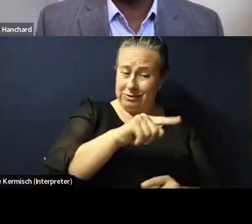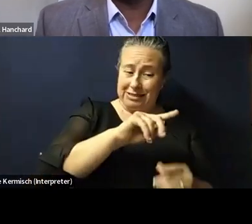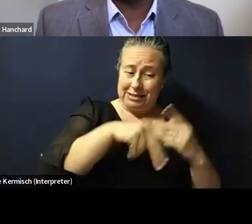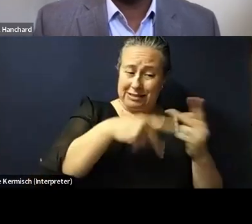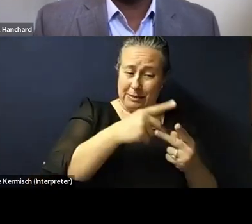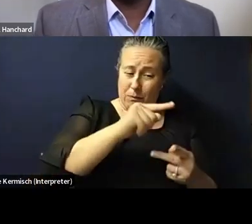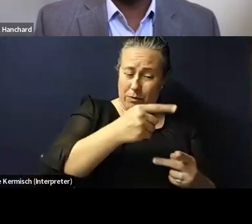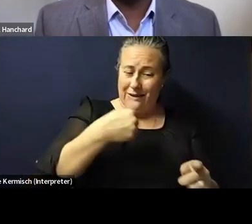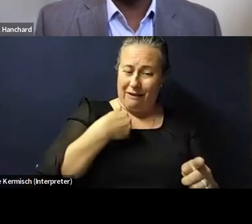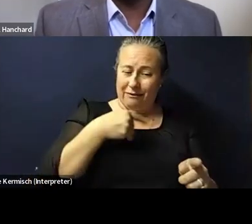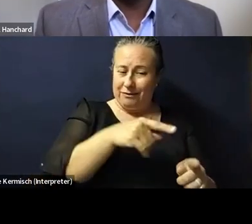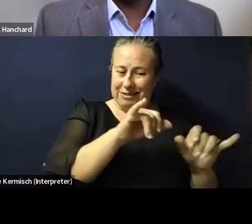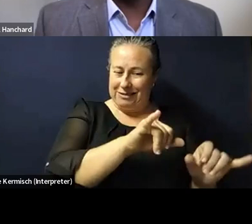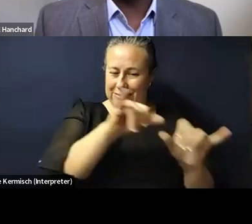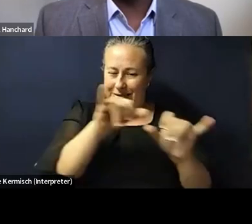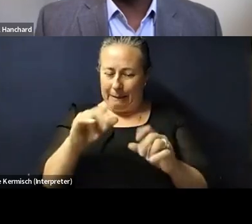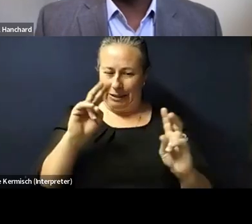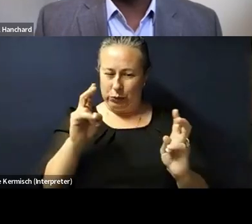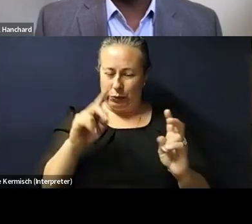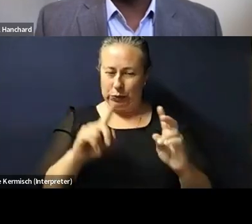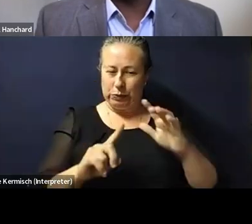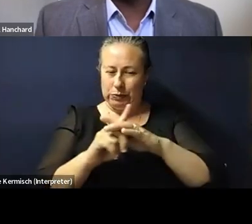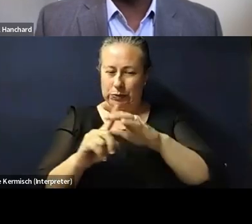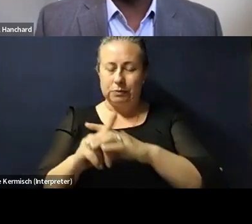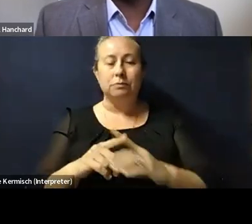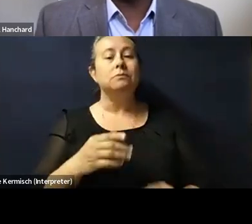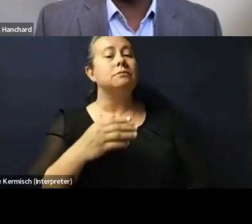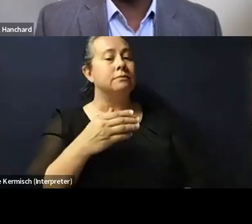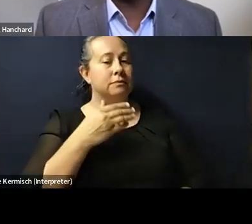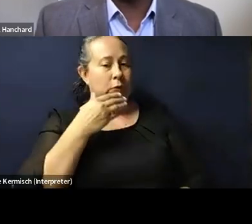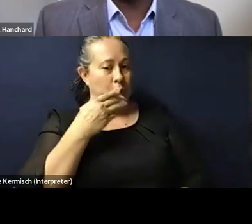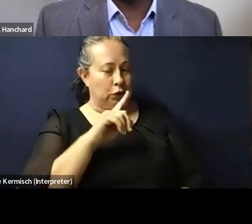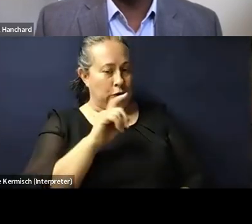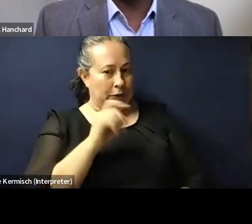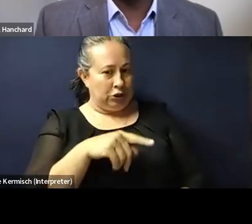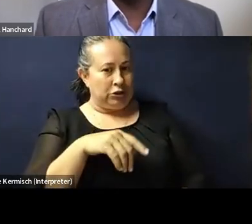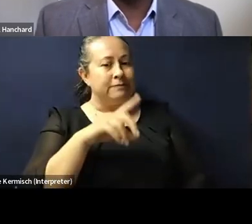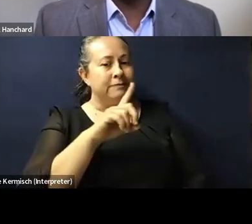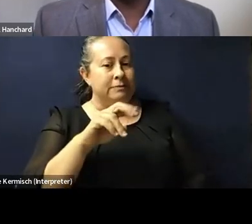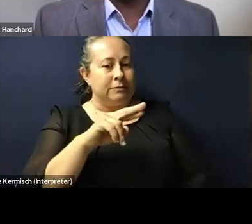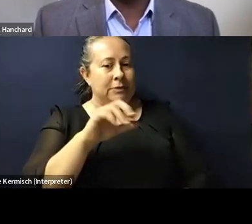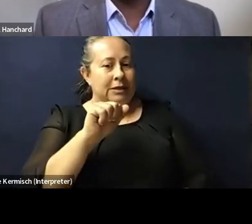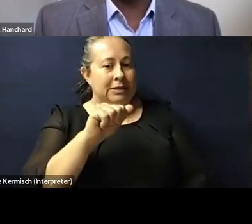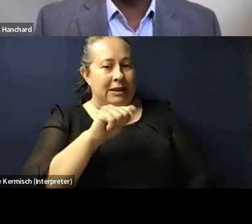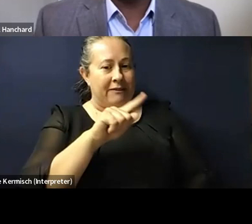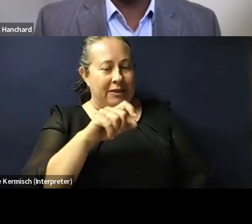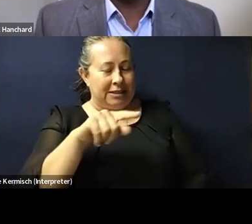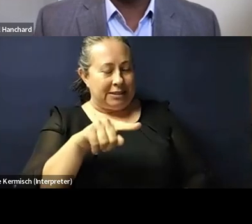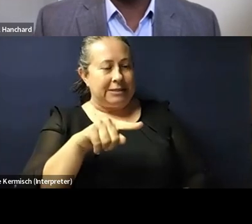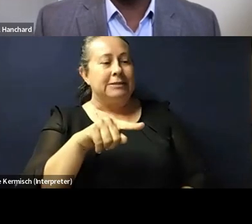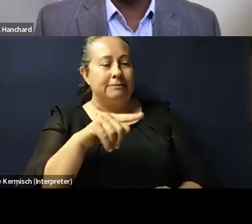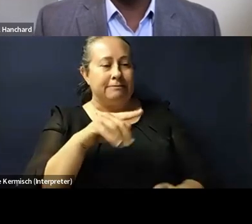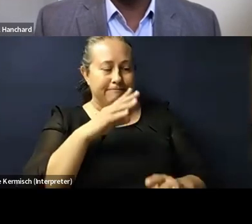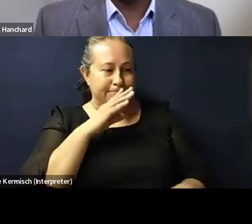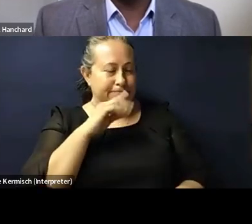It's a great question. Um, there, so there's the prevalence of, um, of, like, yes,